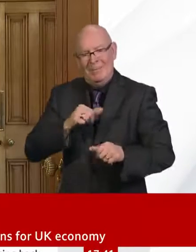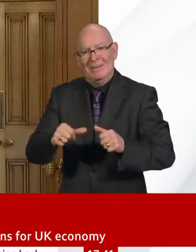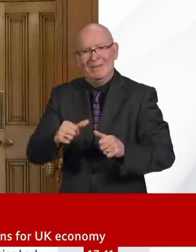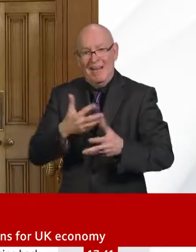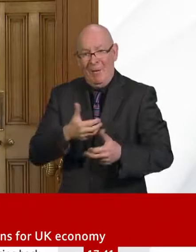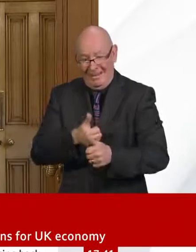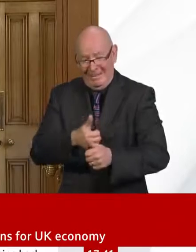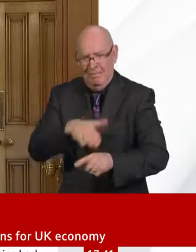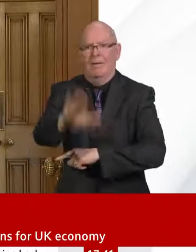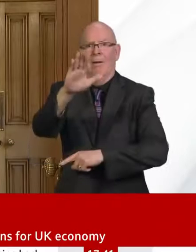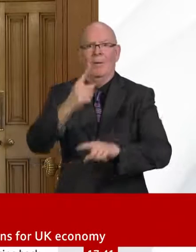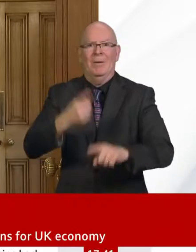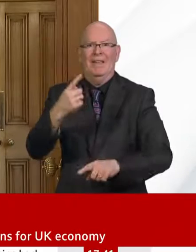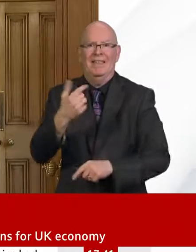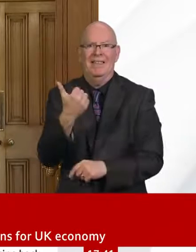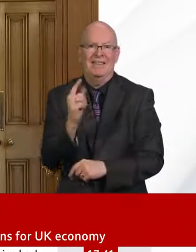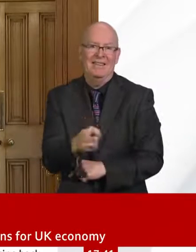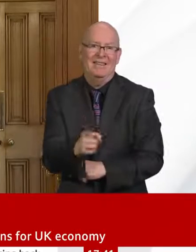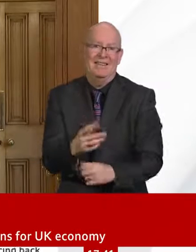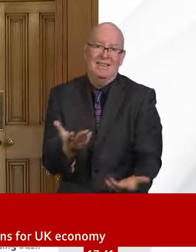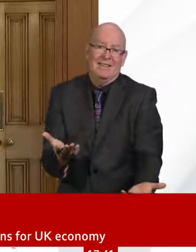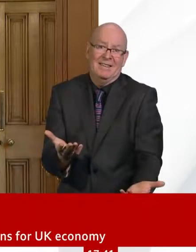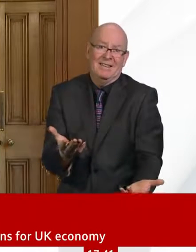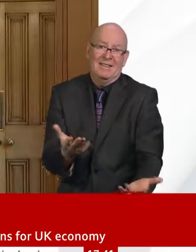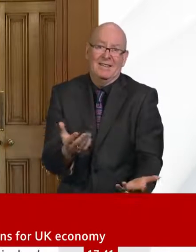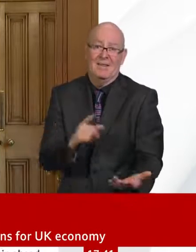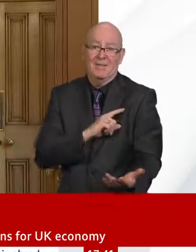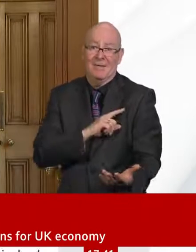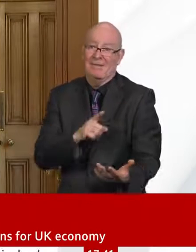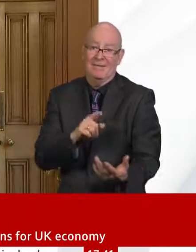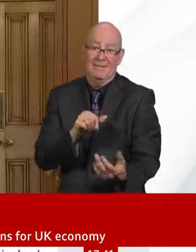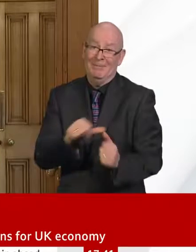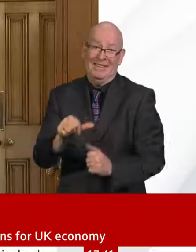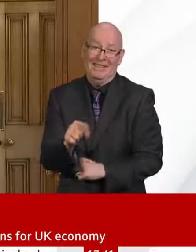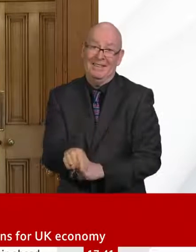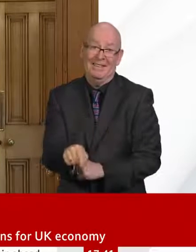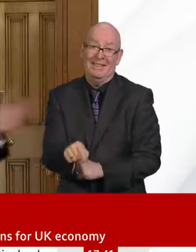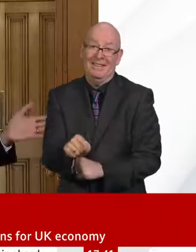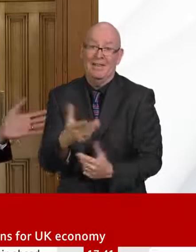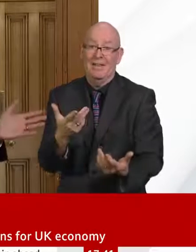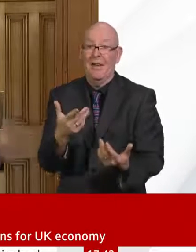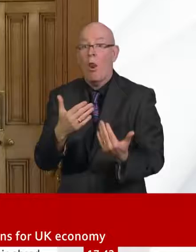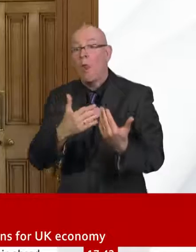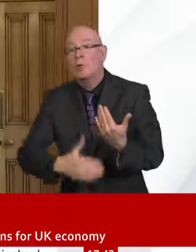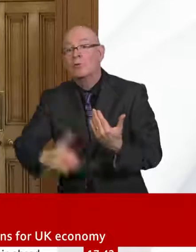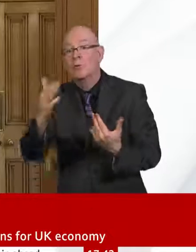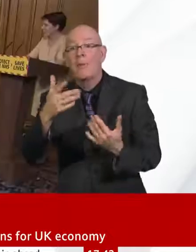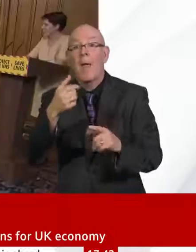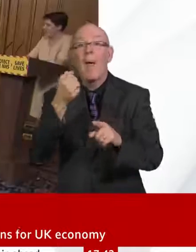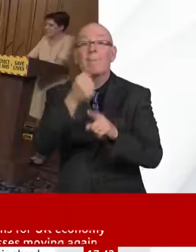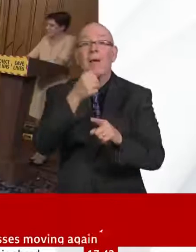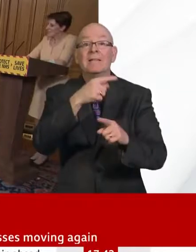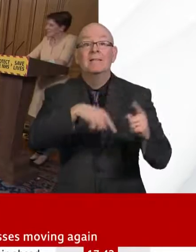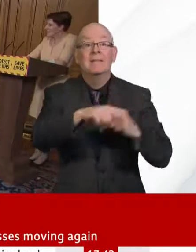quicker we get back to a sustainable set of public finances. So, you know, that's very much the priority right now. And then Yvonne, do you want to go first?